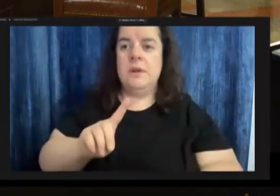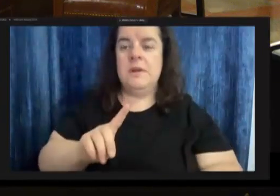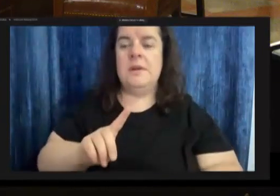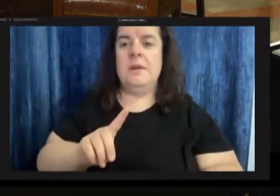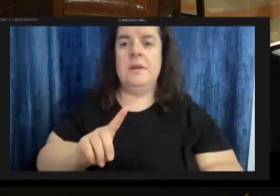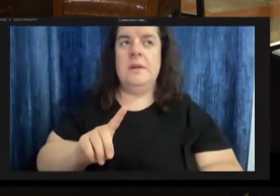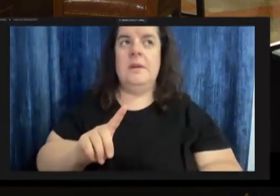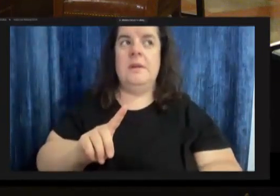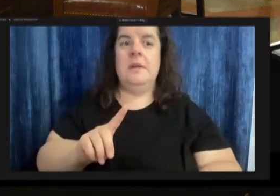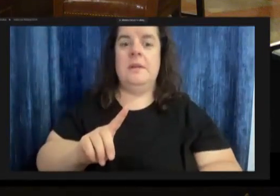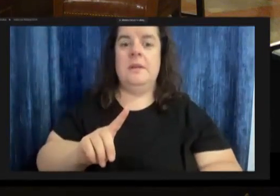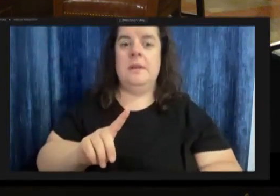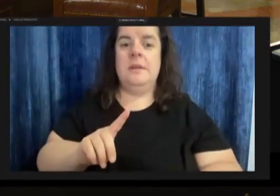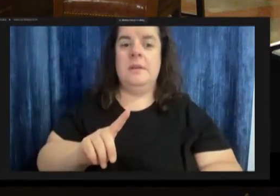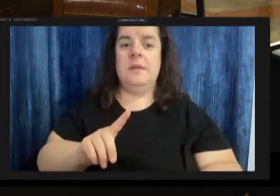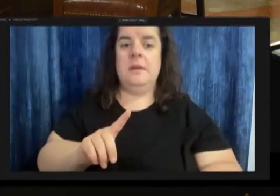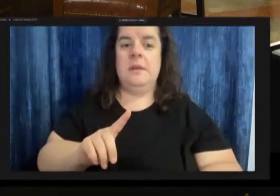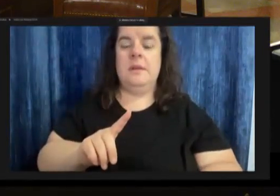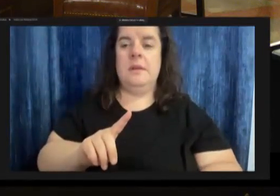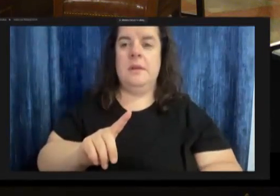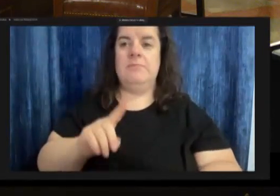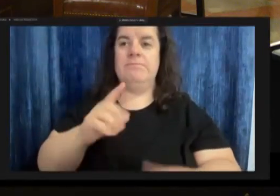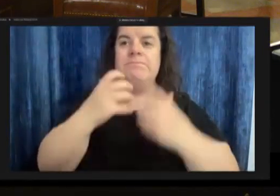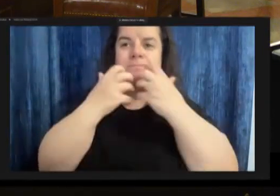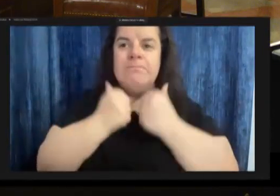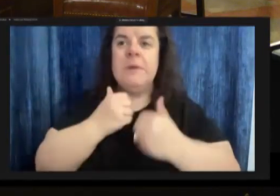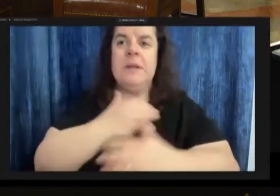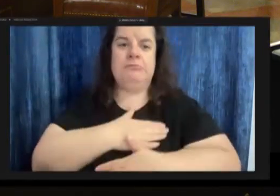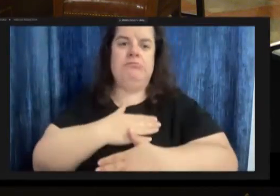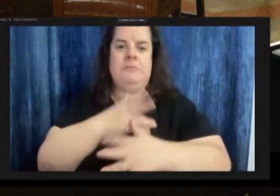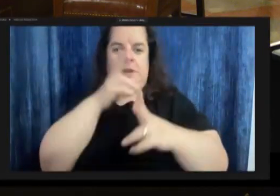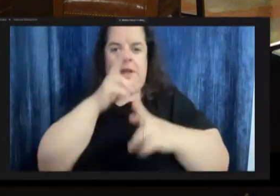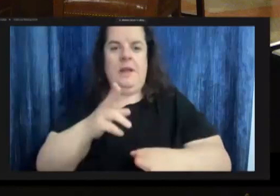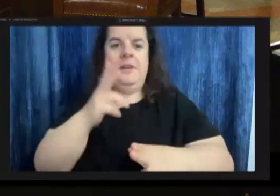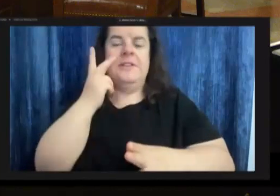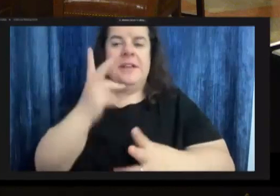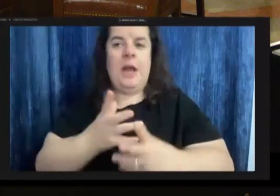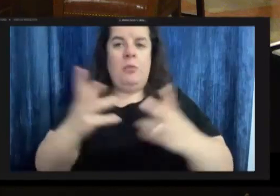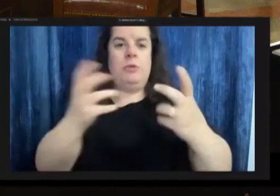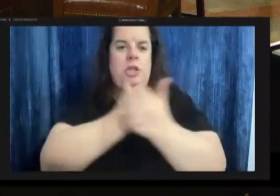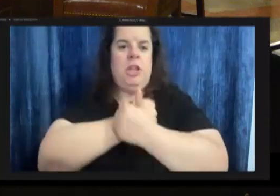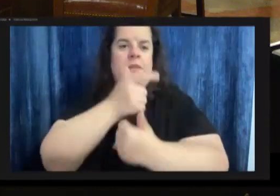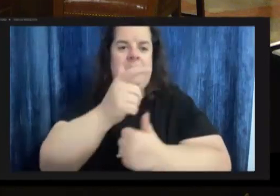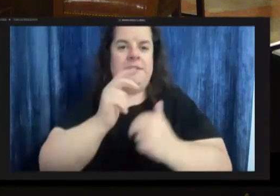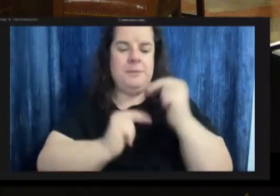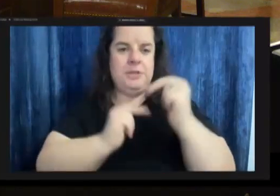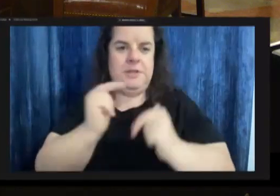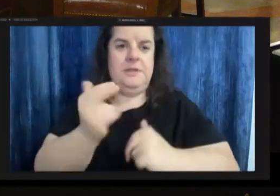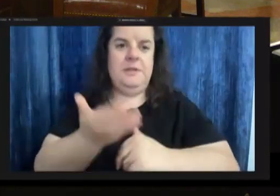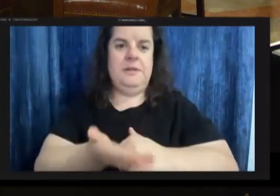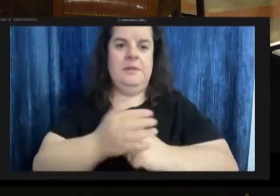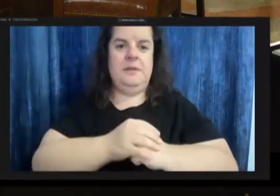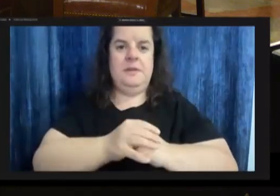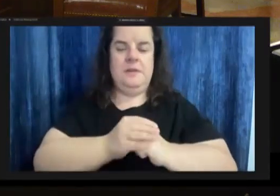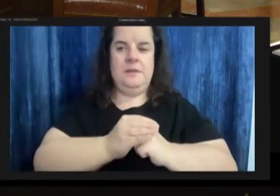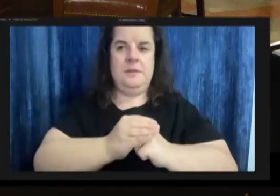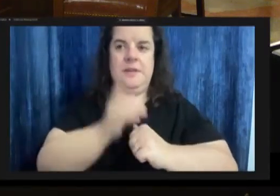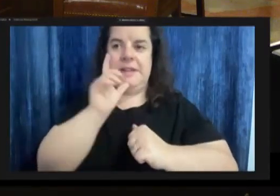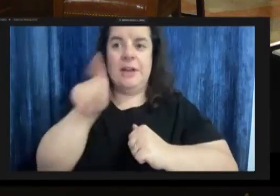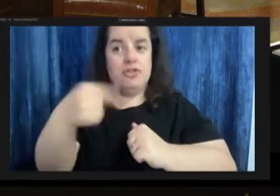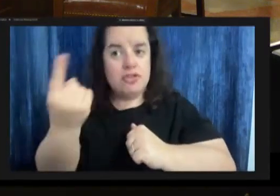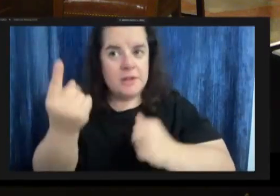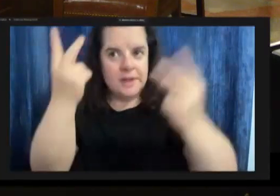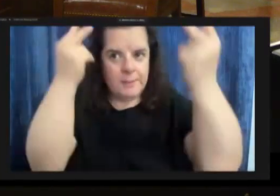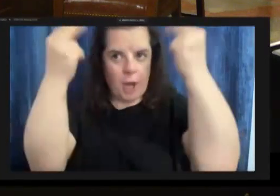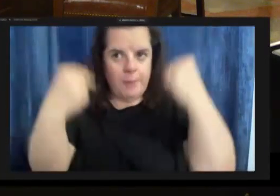a real treasure be able to see how beloved this institution is um it's not just a barber shop